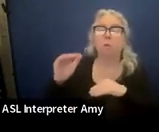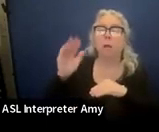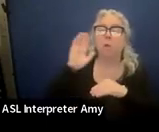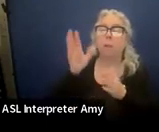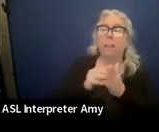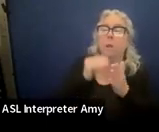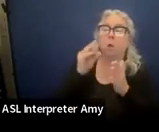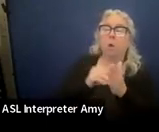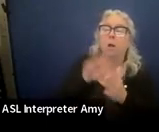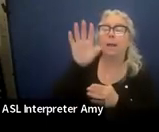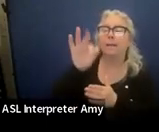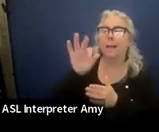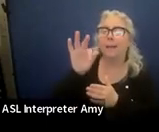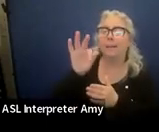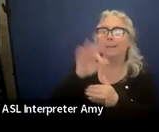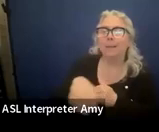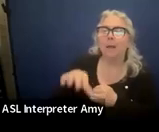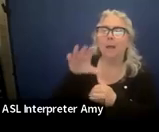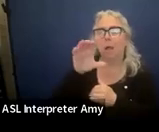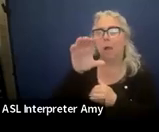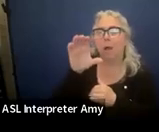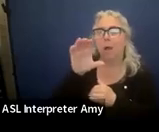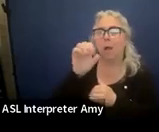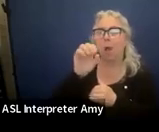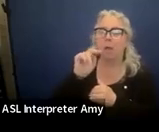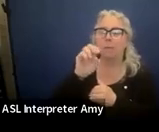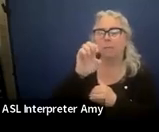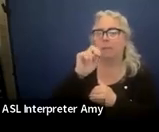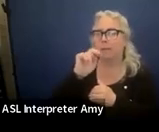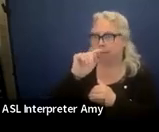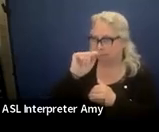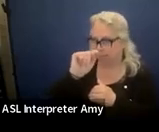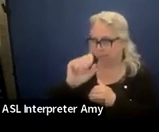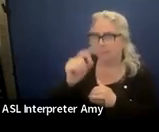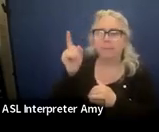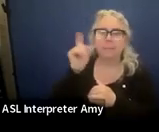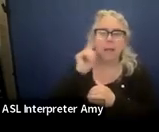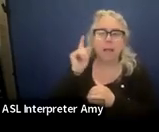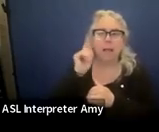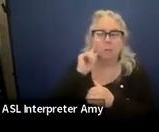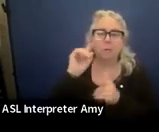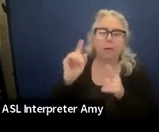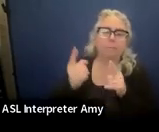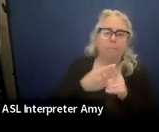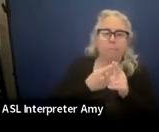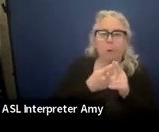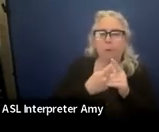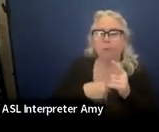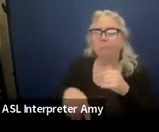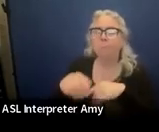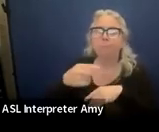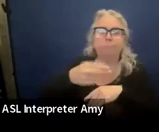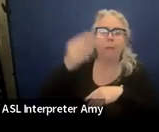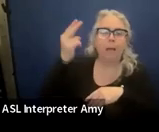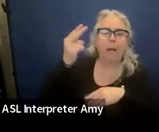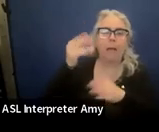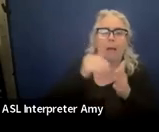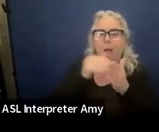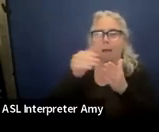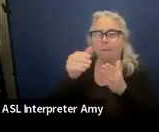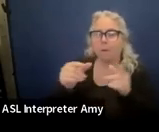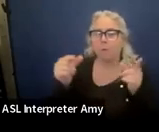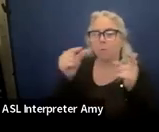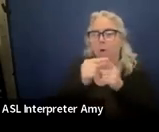learn 19 consonant sounds, the first 25 high-frequency words, and be able to segment CVC words.